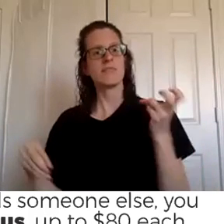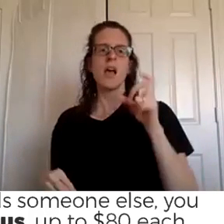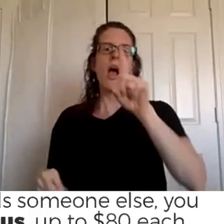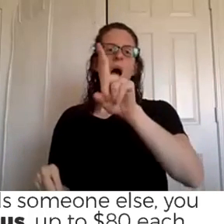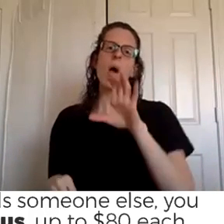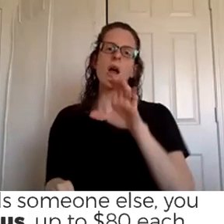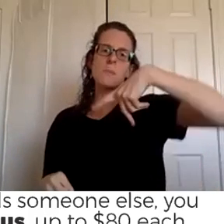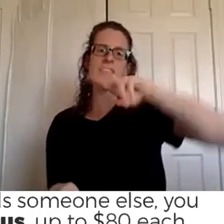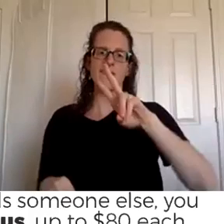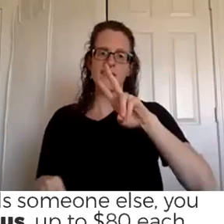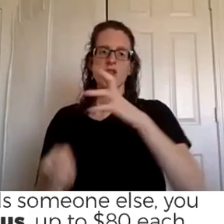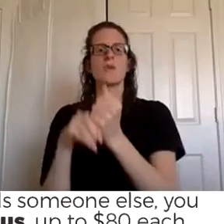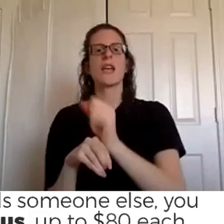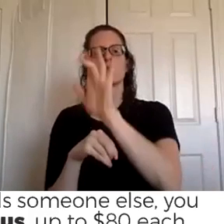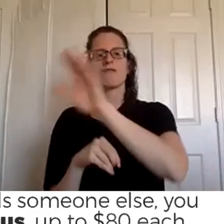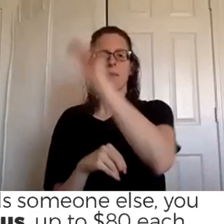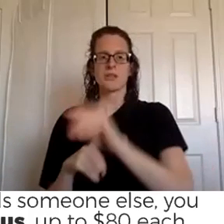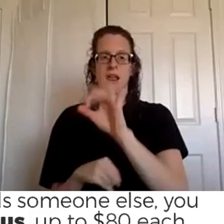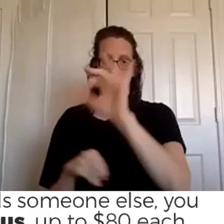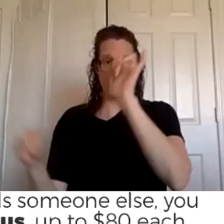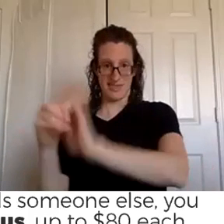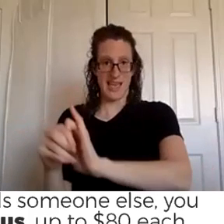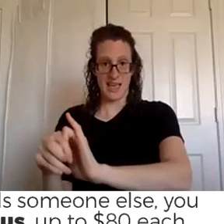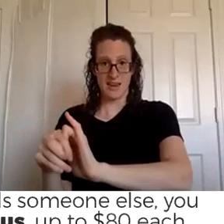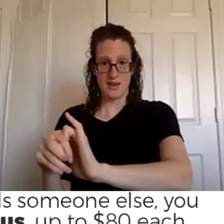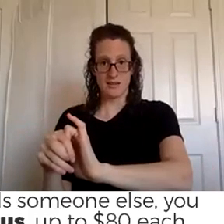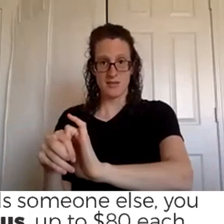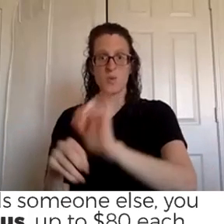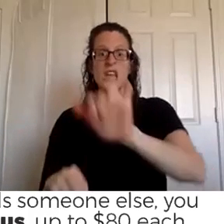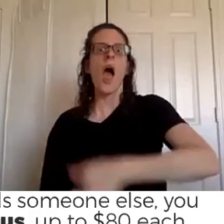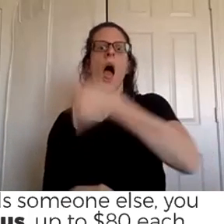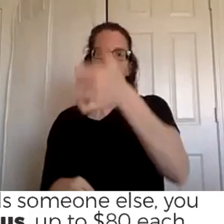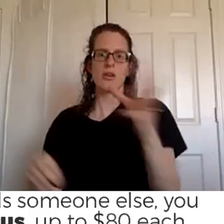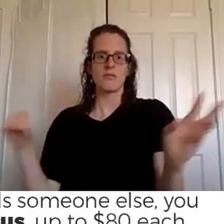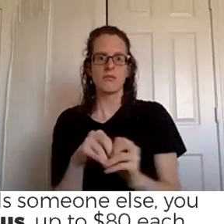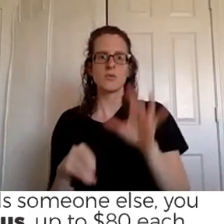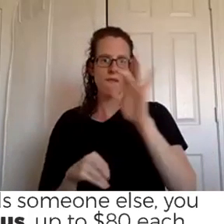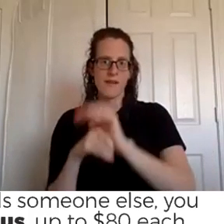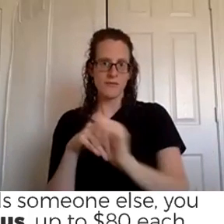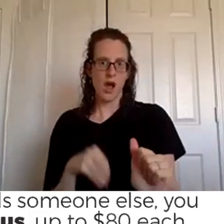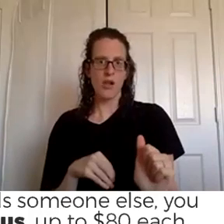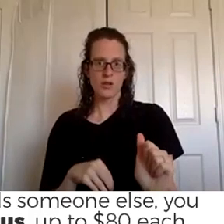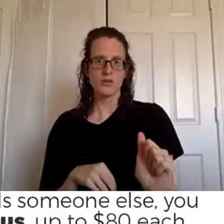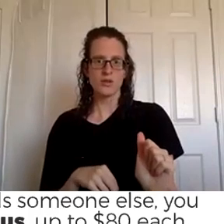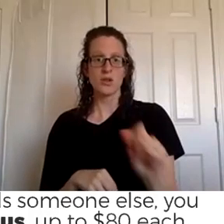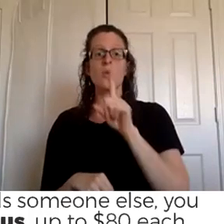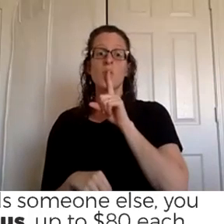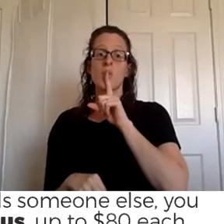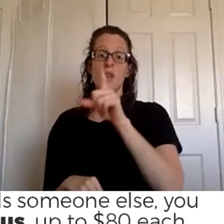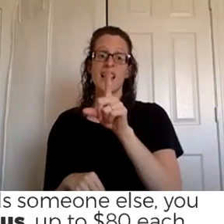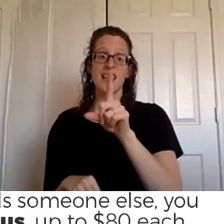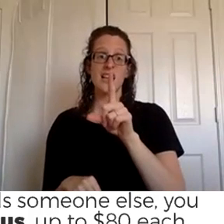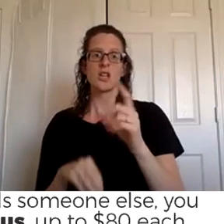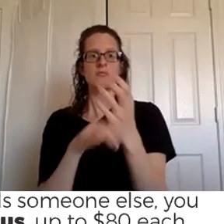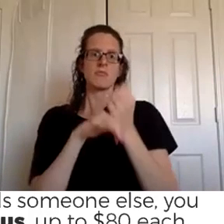25 of that which is another 25 dollars so um that means that you would get